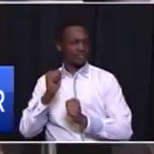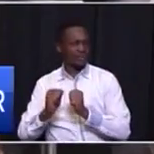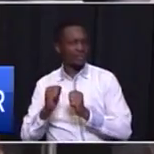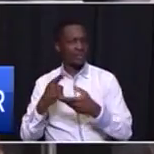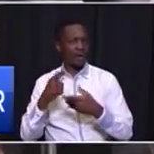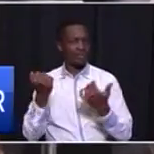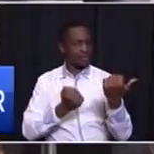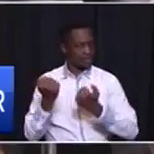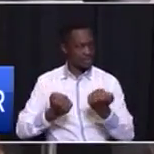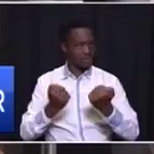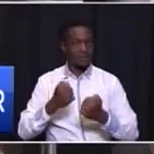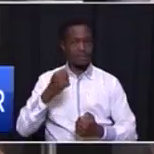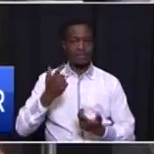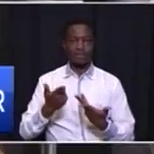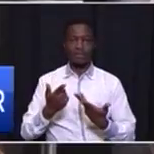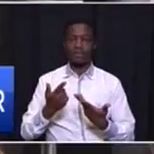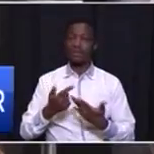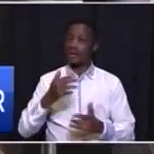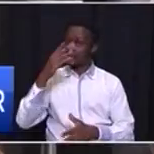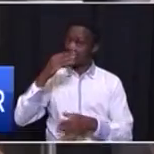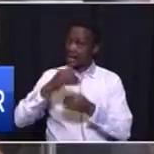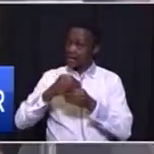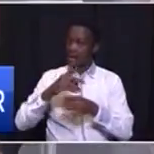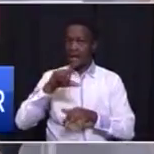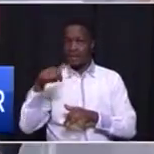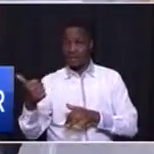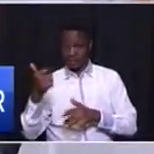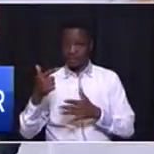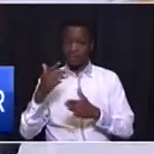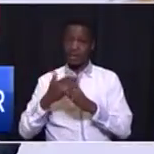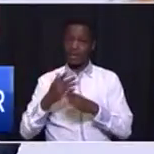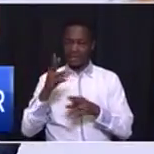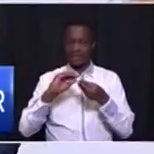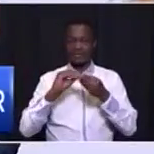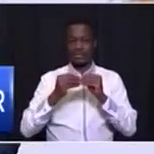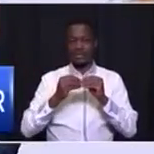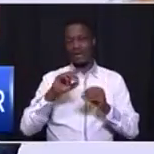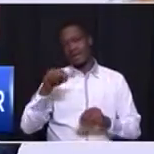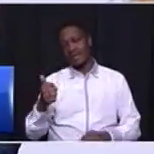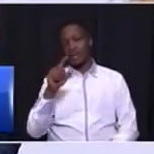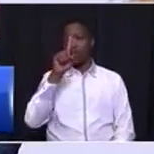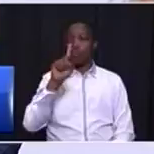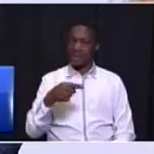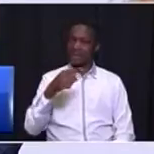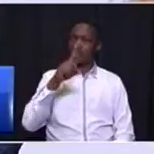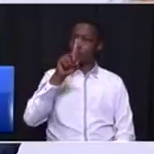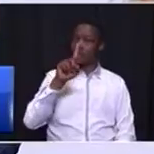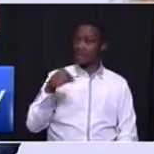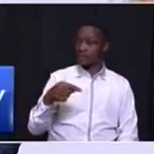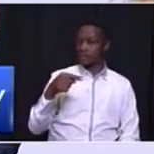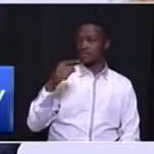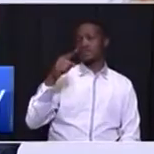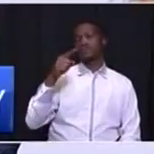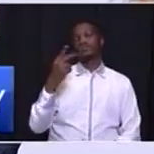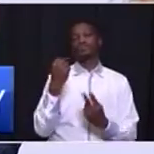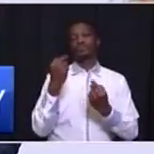and add an additional shift, and this created another 1,000 new